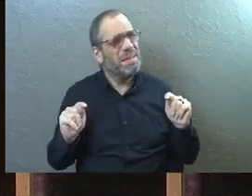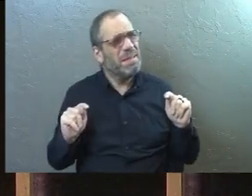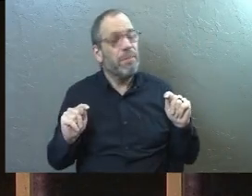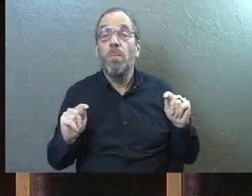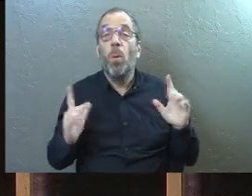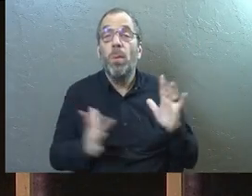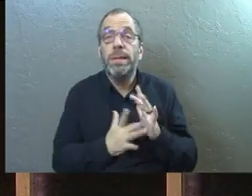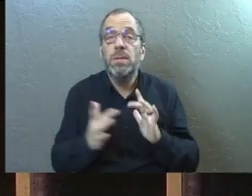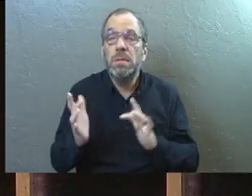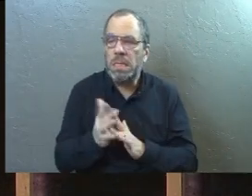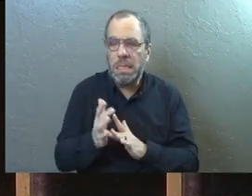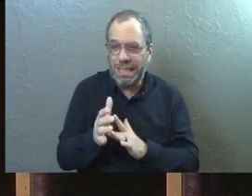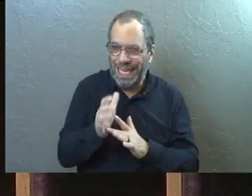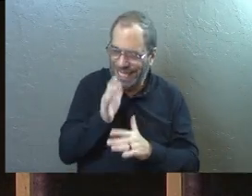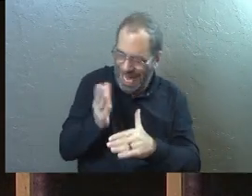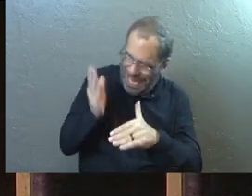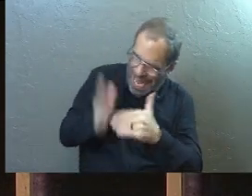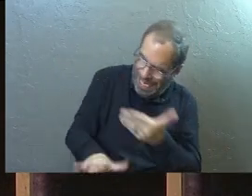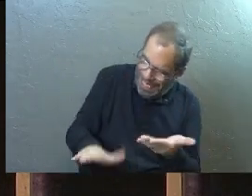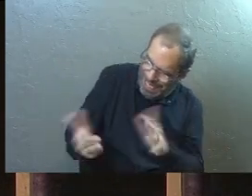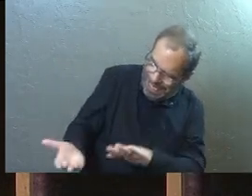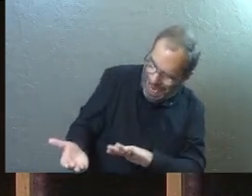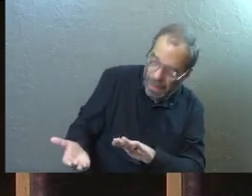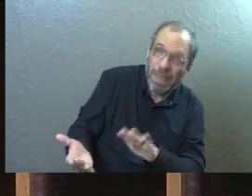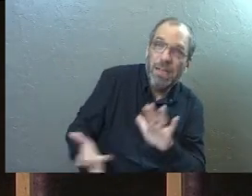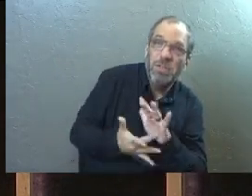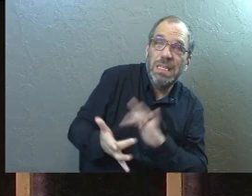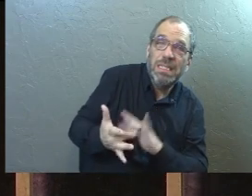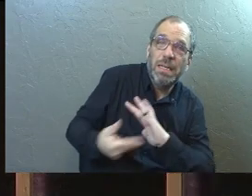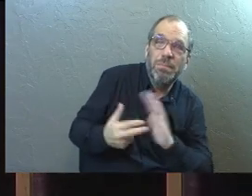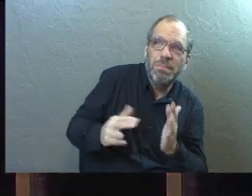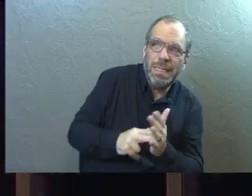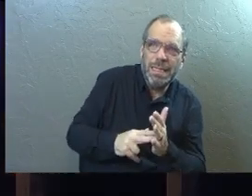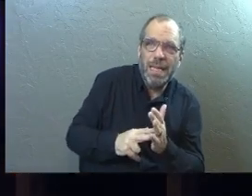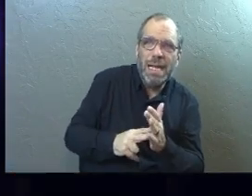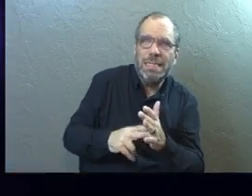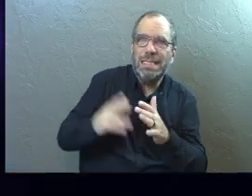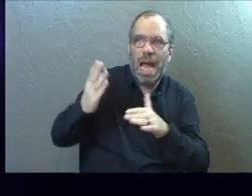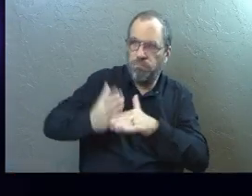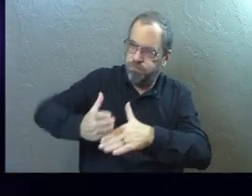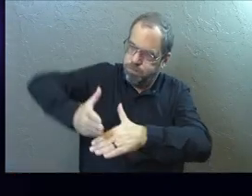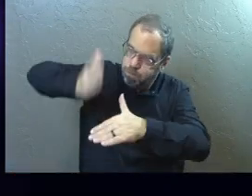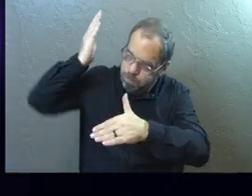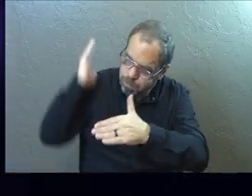When Jesus says it will not end in death, Jesus means not ultimately.